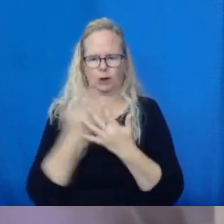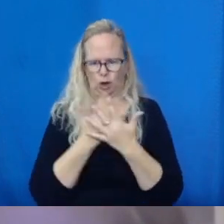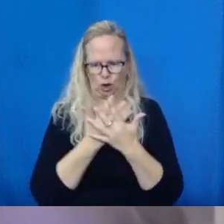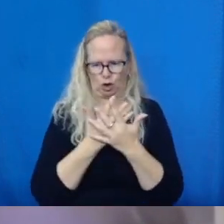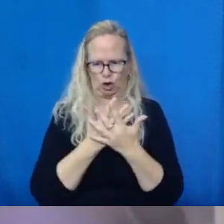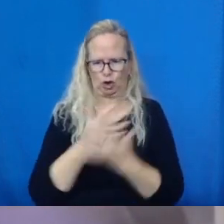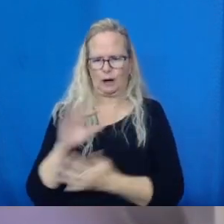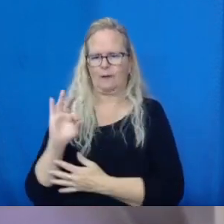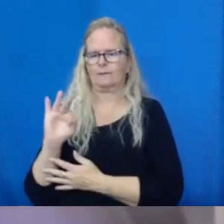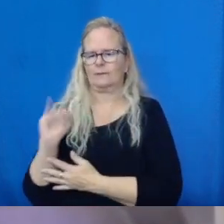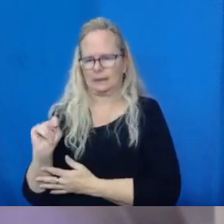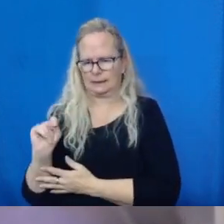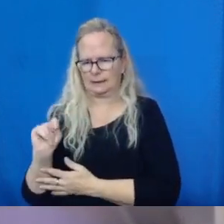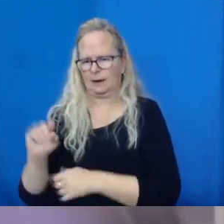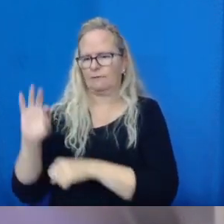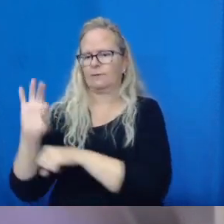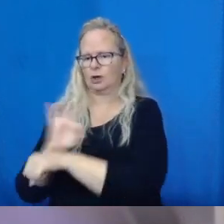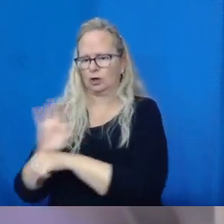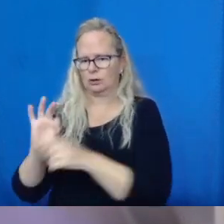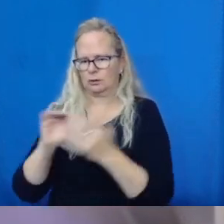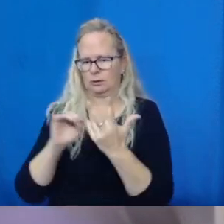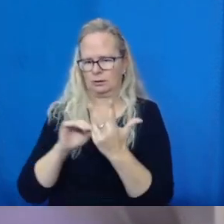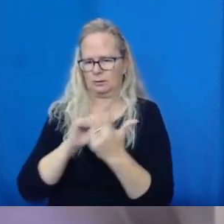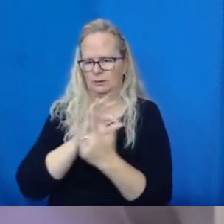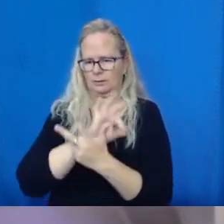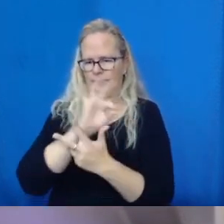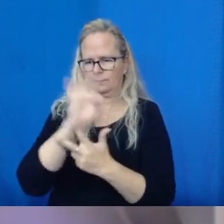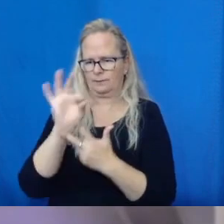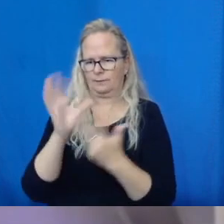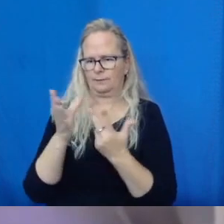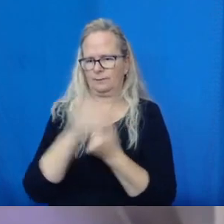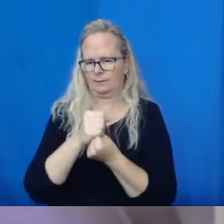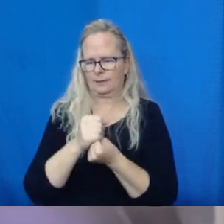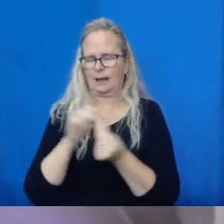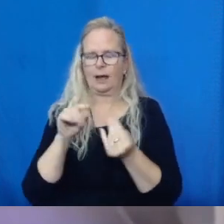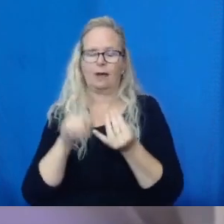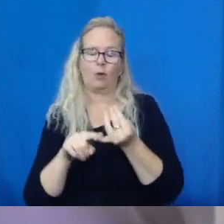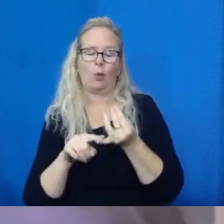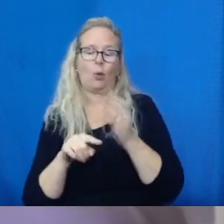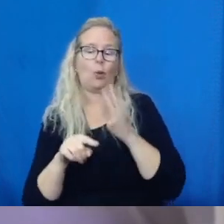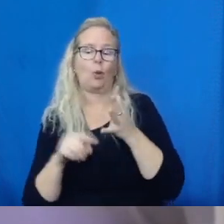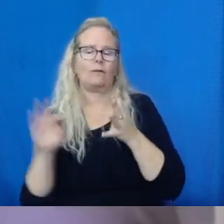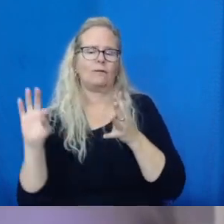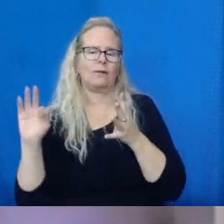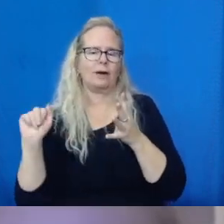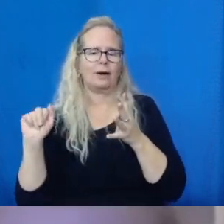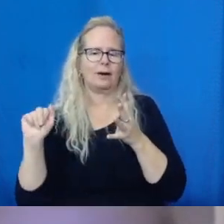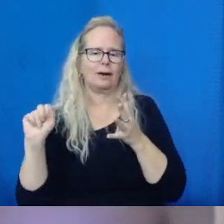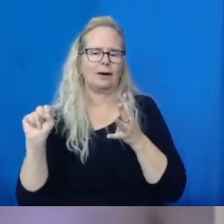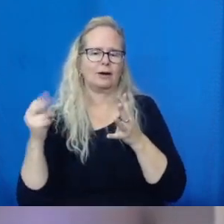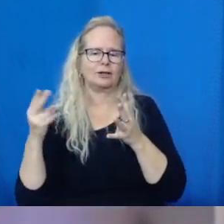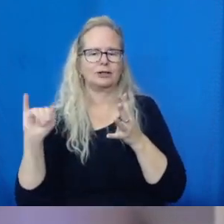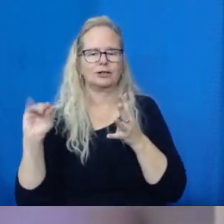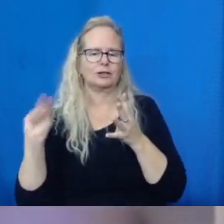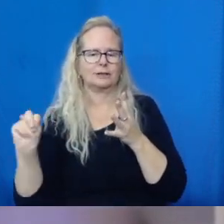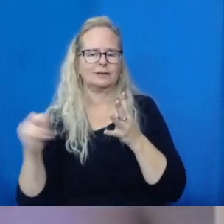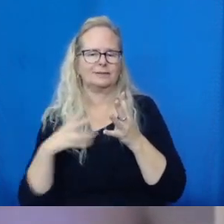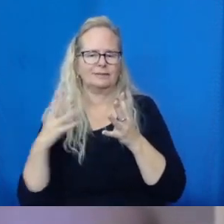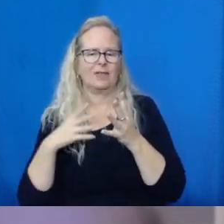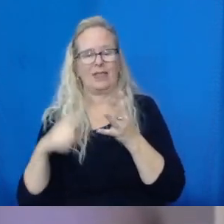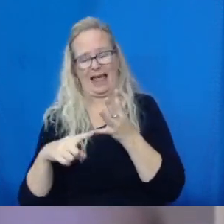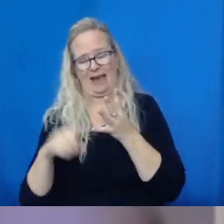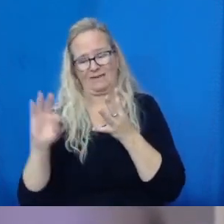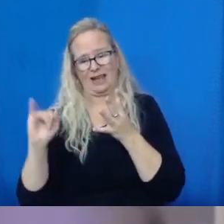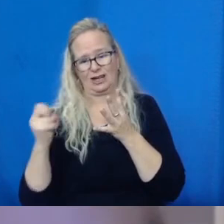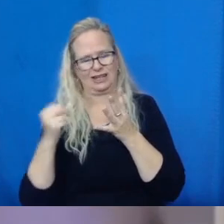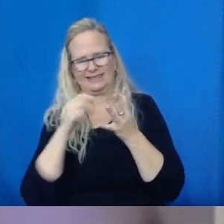again. But of all of the masks you talked about, you'd mentioned that the tiny humans ones had come from Canada Strong. We've been getting a lot